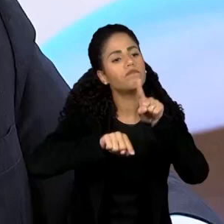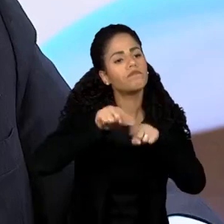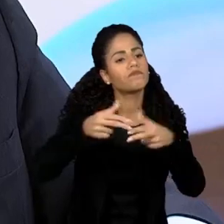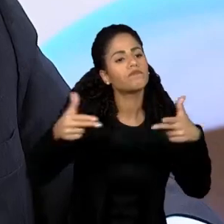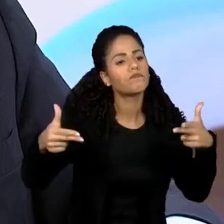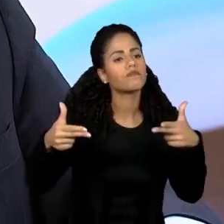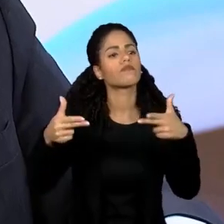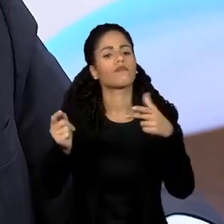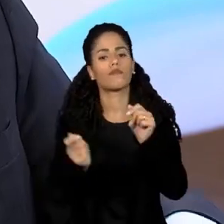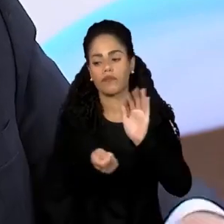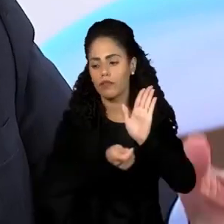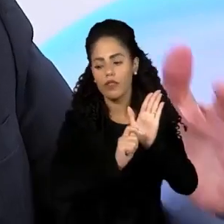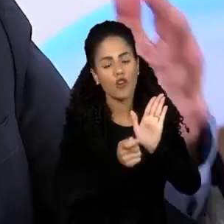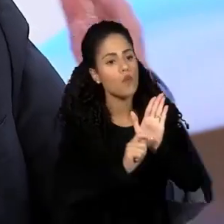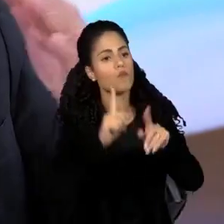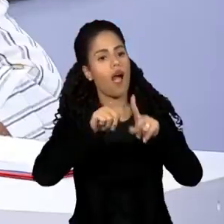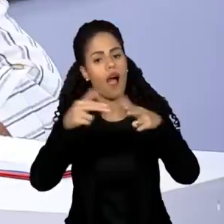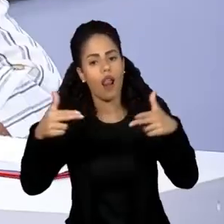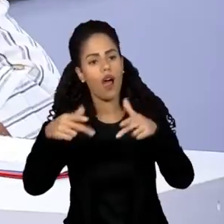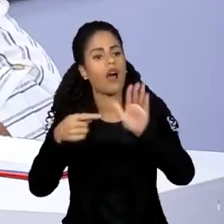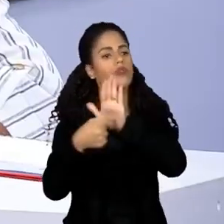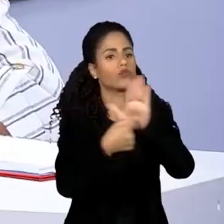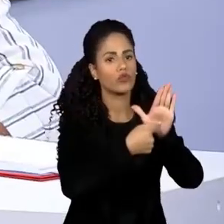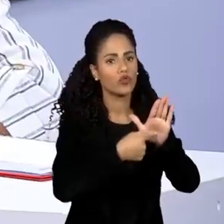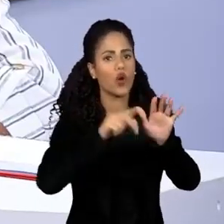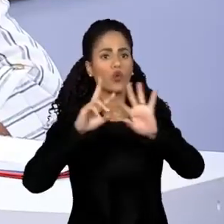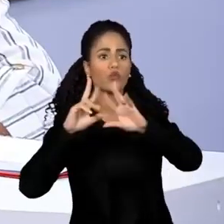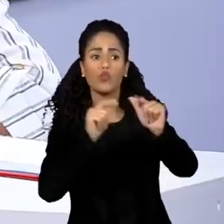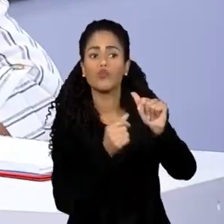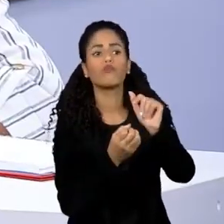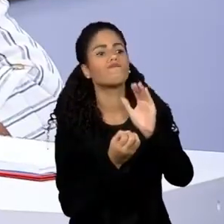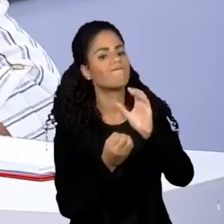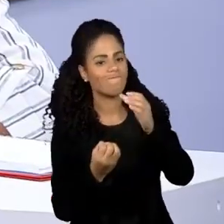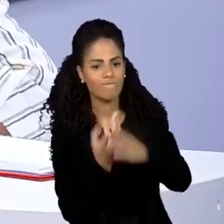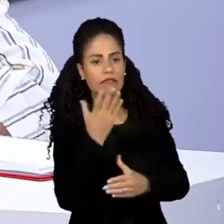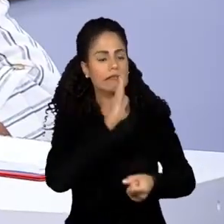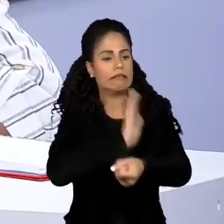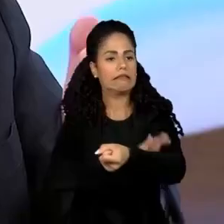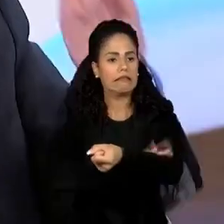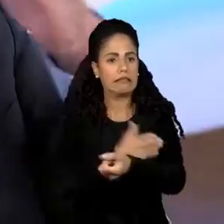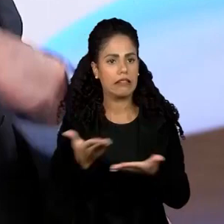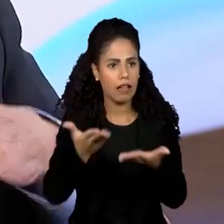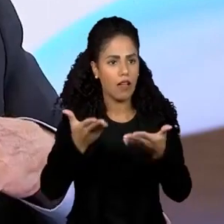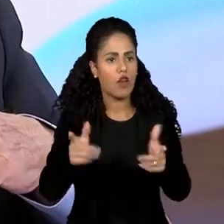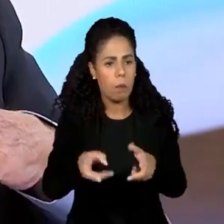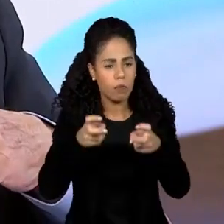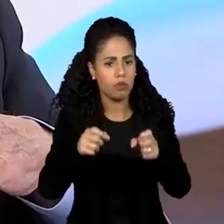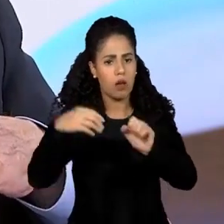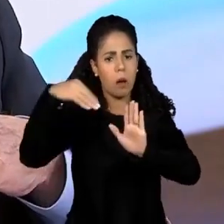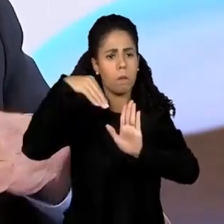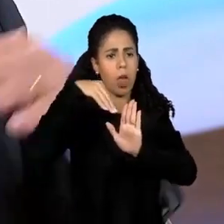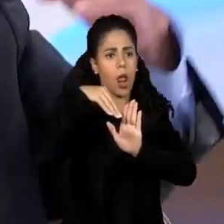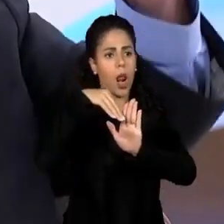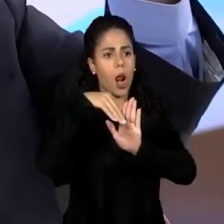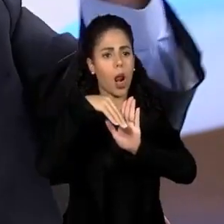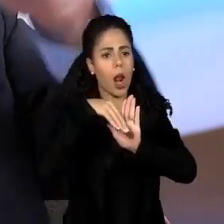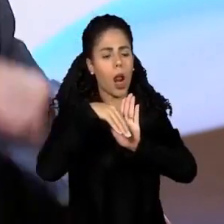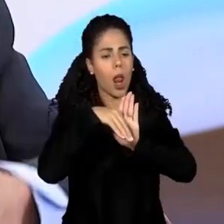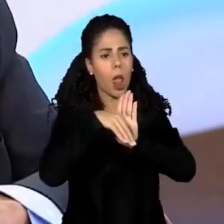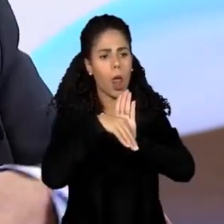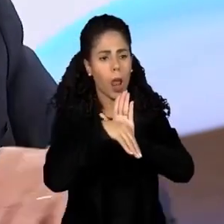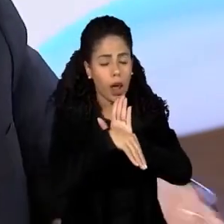the opioids that created the opioid addiction that led to so great that the life expectancy in the United States